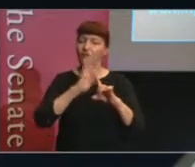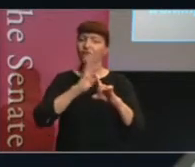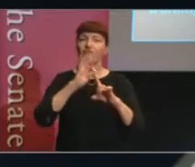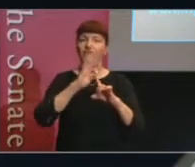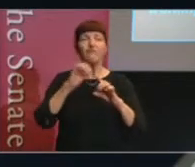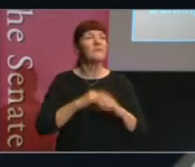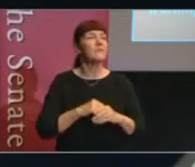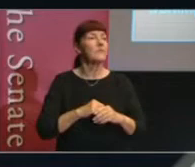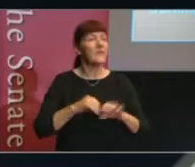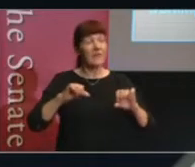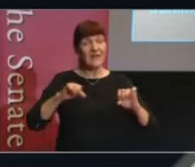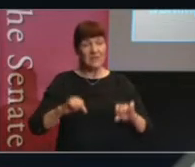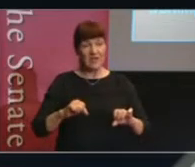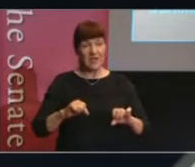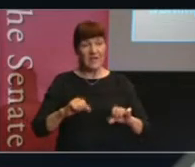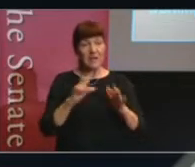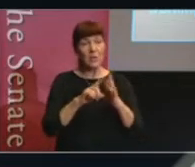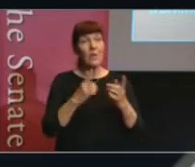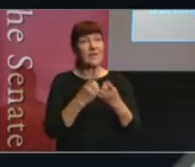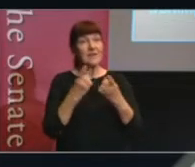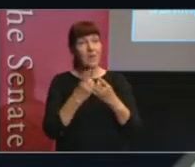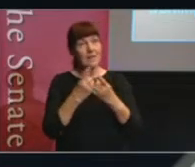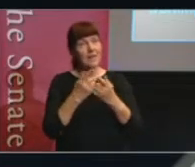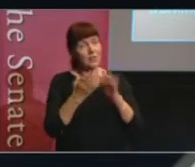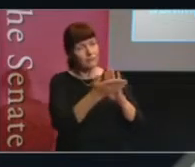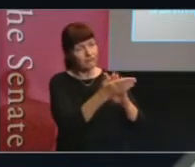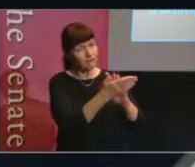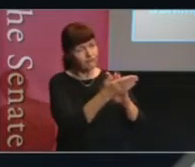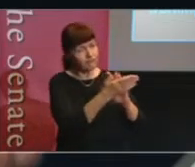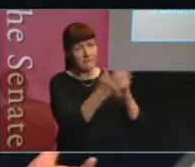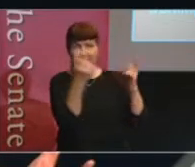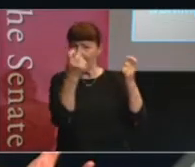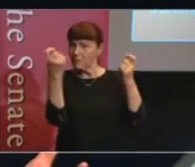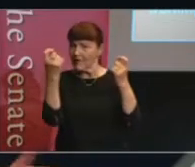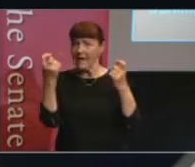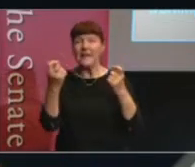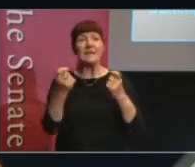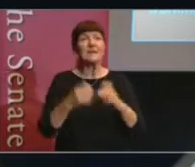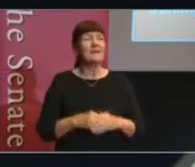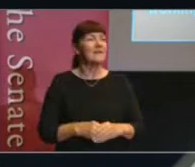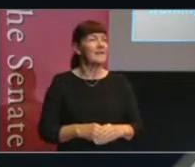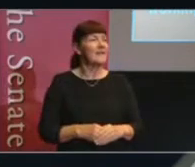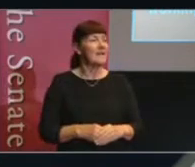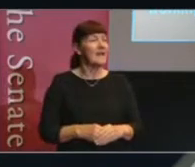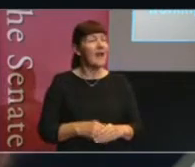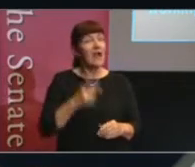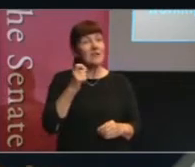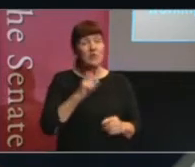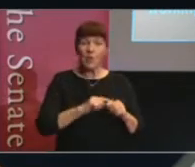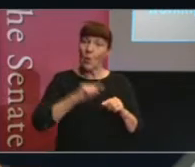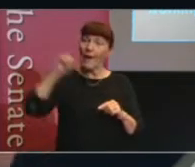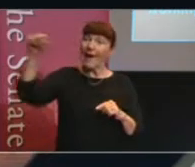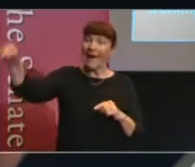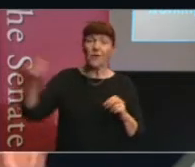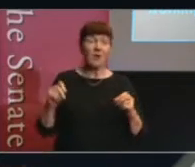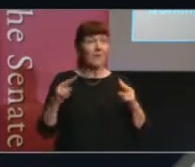And the chairs that do things well need to be celebrated. The chairs that go out of the parliament. And as soon as you go out of the